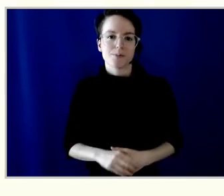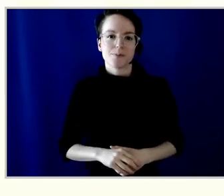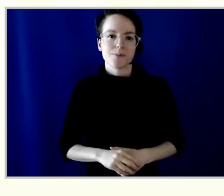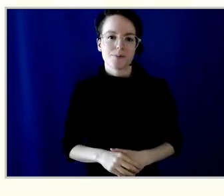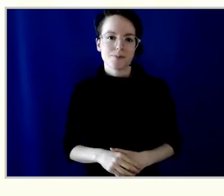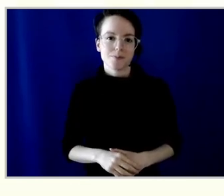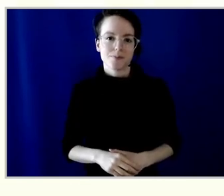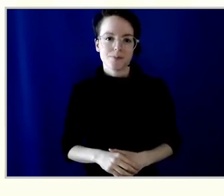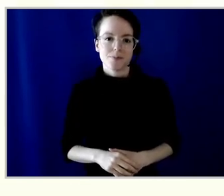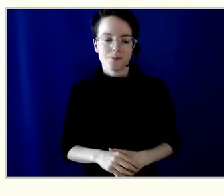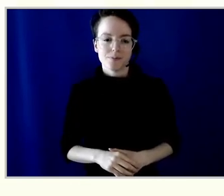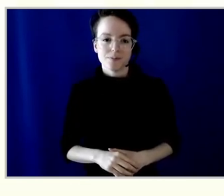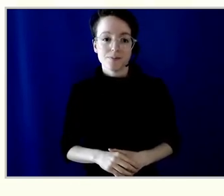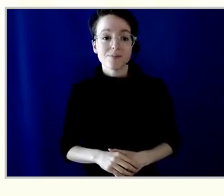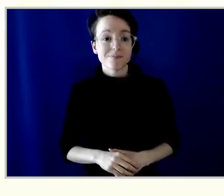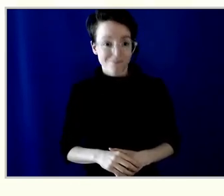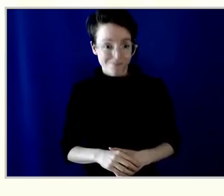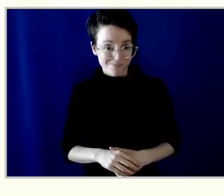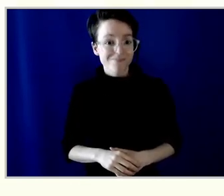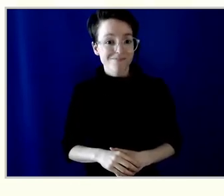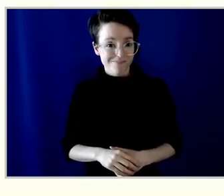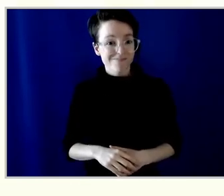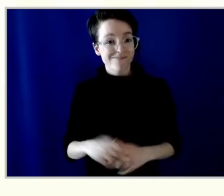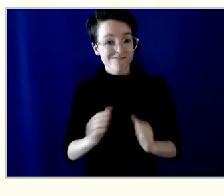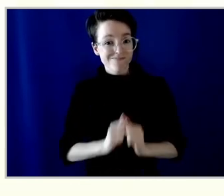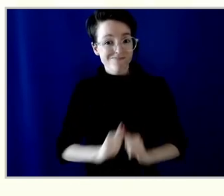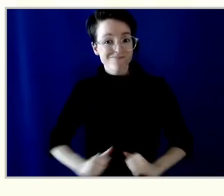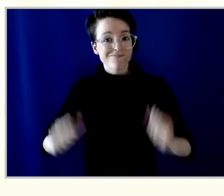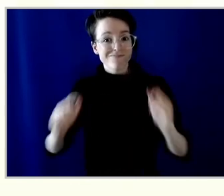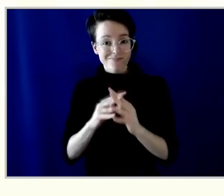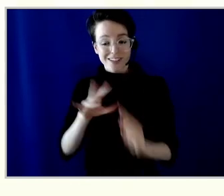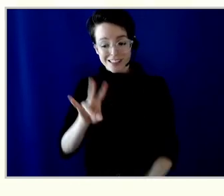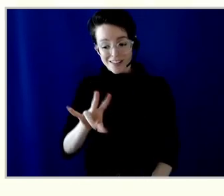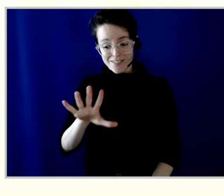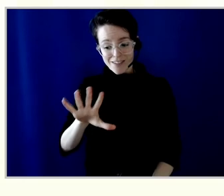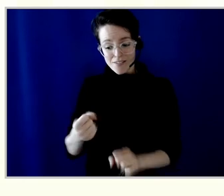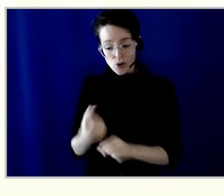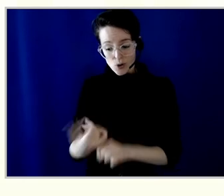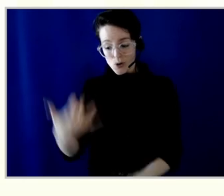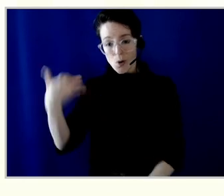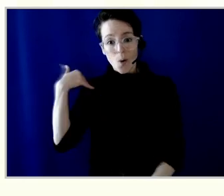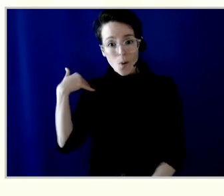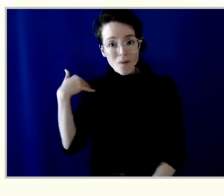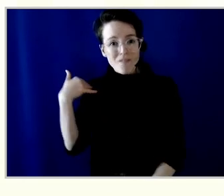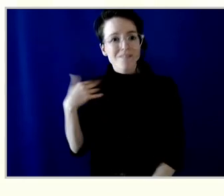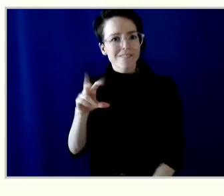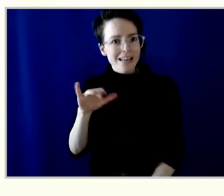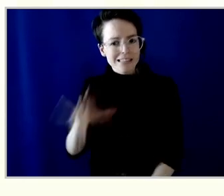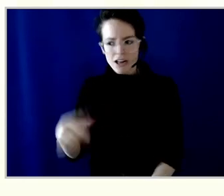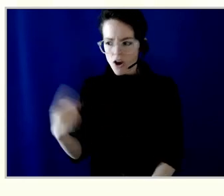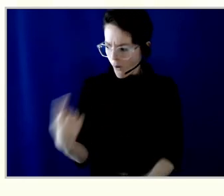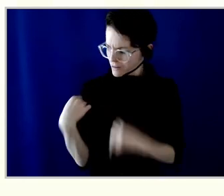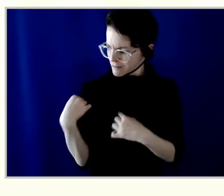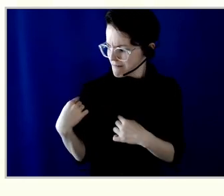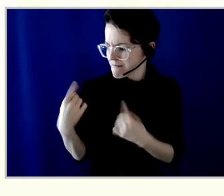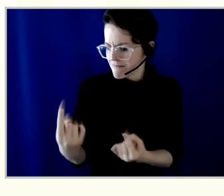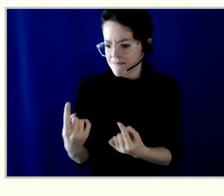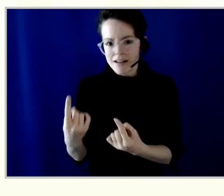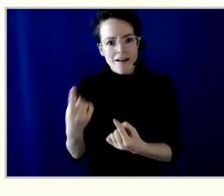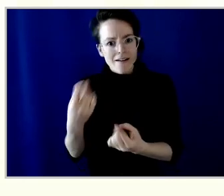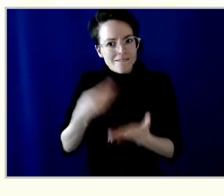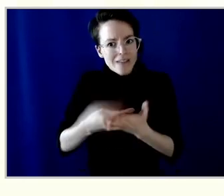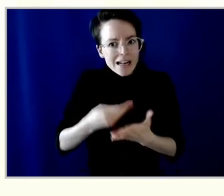Since our founding 75 years ago, Vancity has worked to increase financial opportunity, remove economic